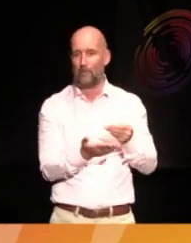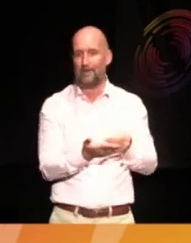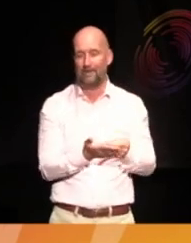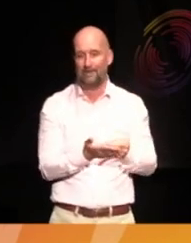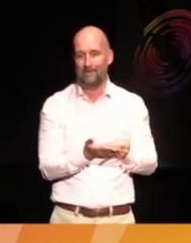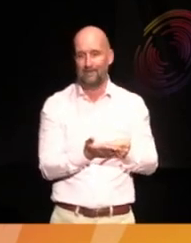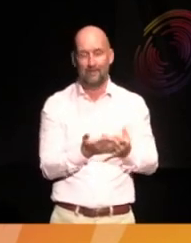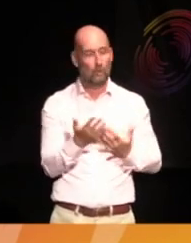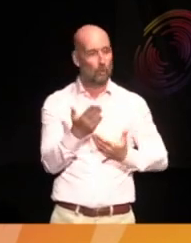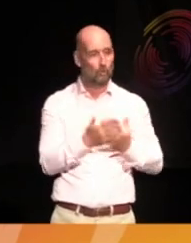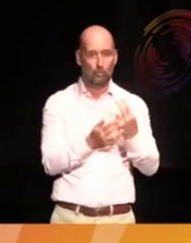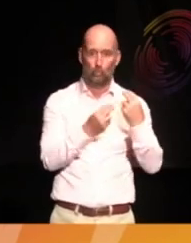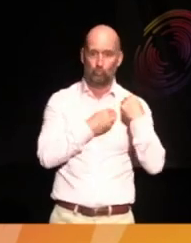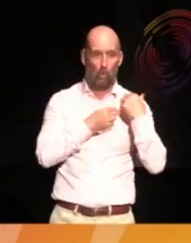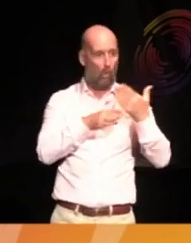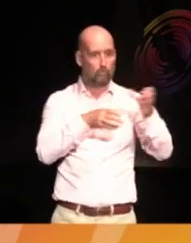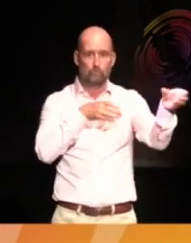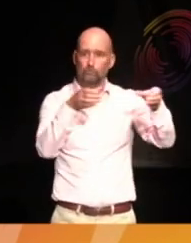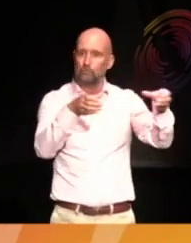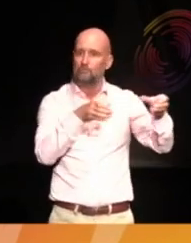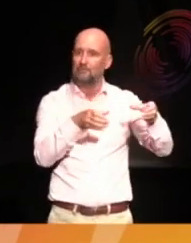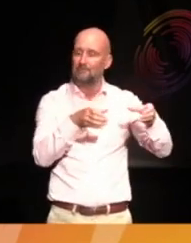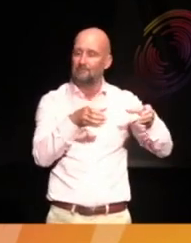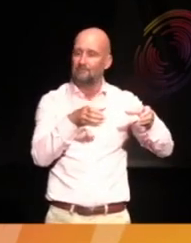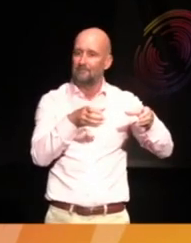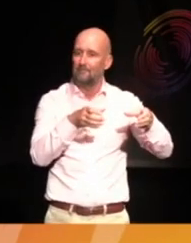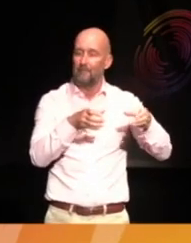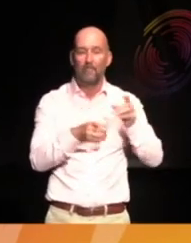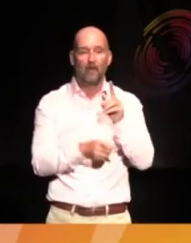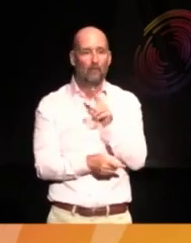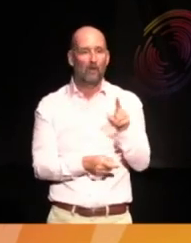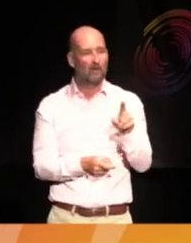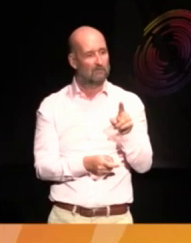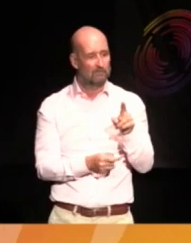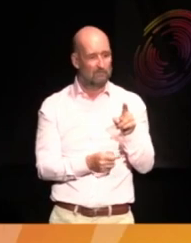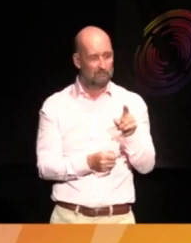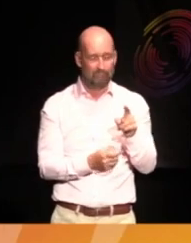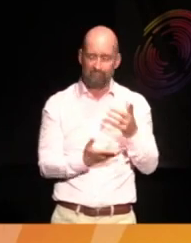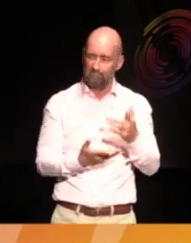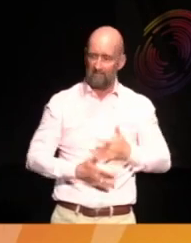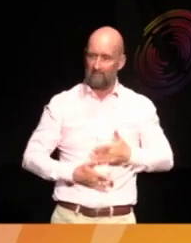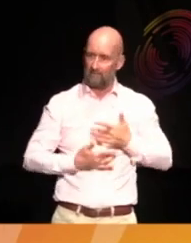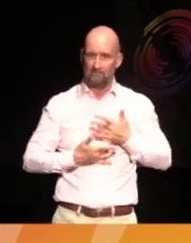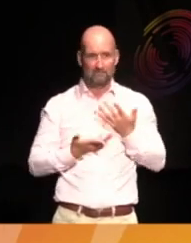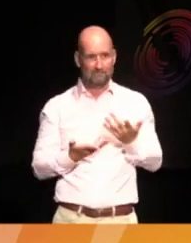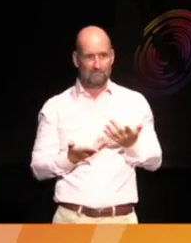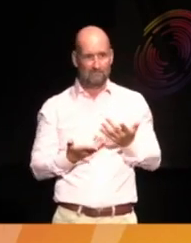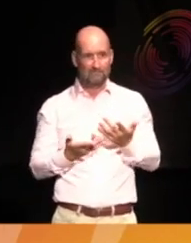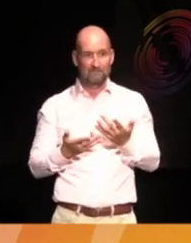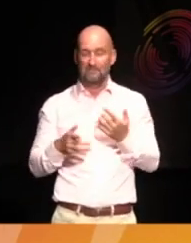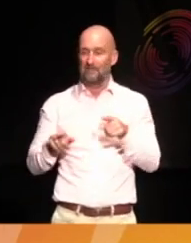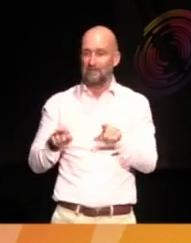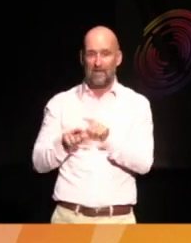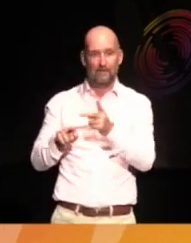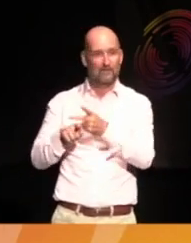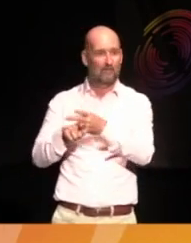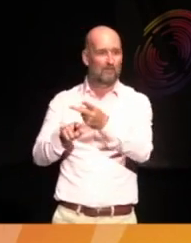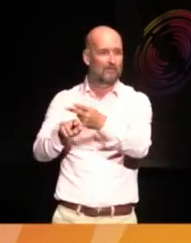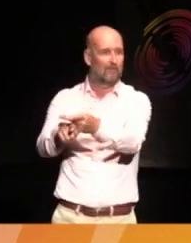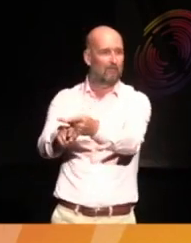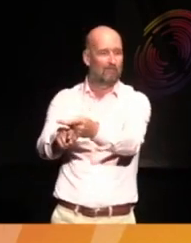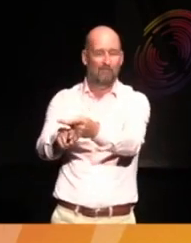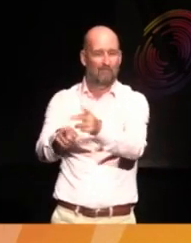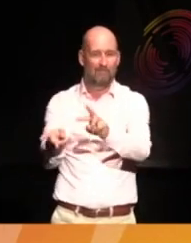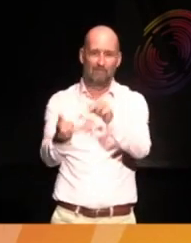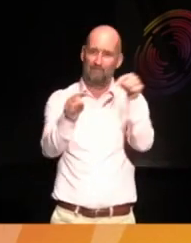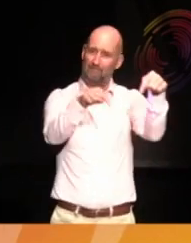There are new roles. You know, all of that. But part of me thinks, you know, if you do what you've always done, then you're going to get what you've always got.